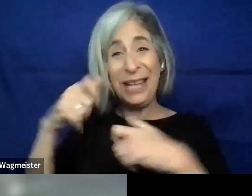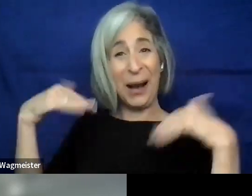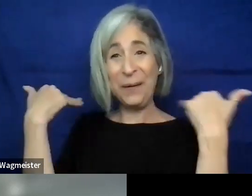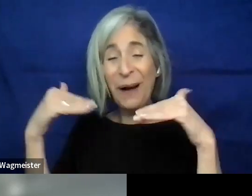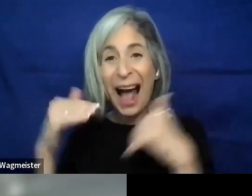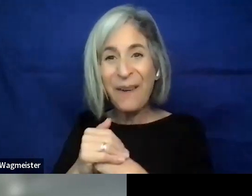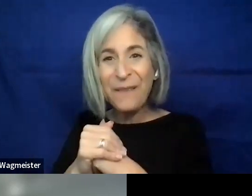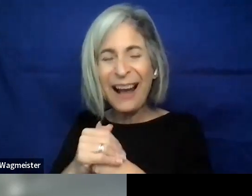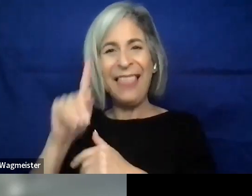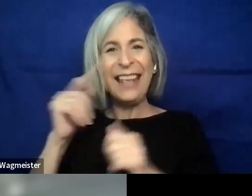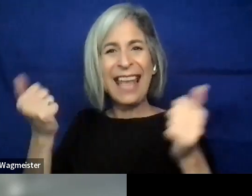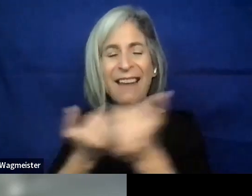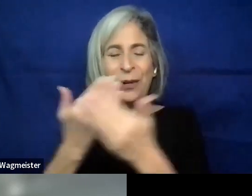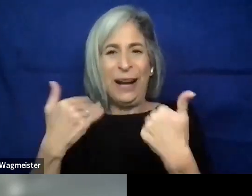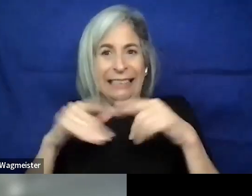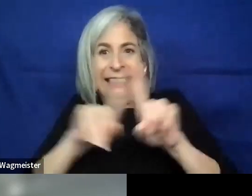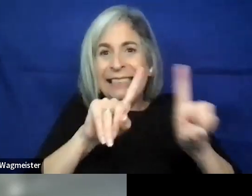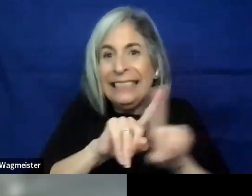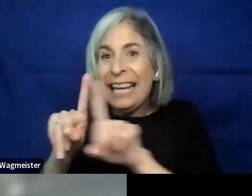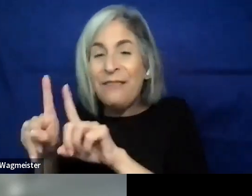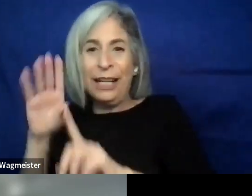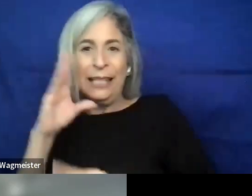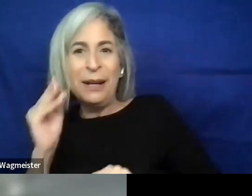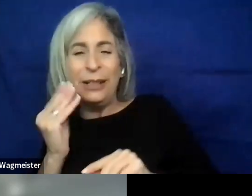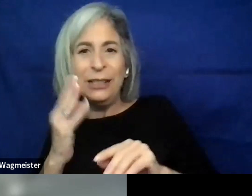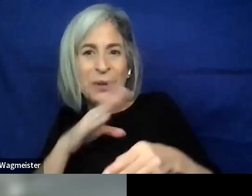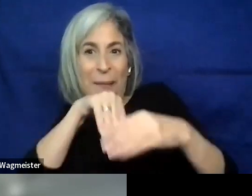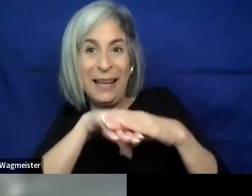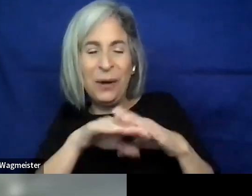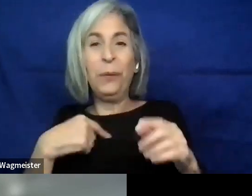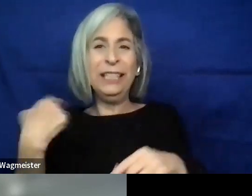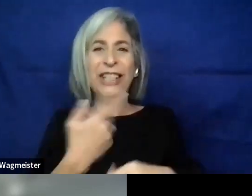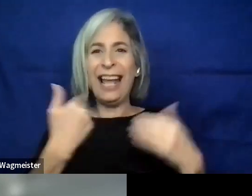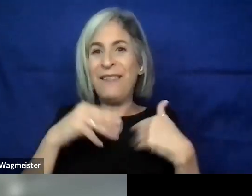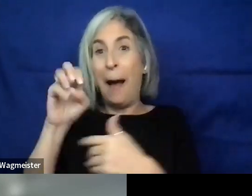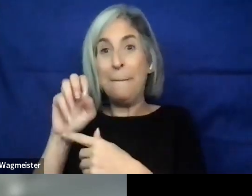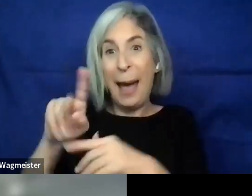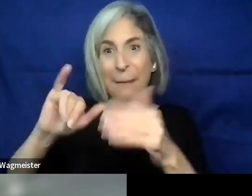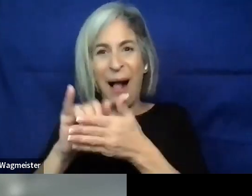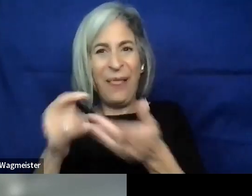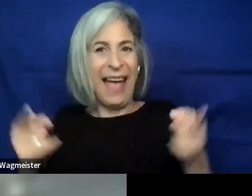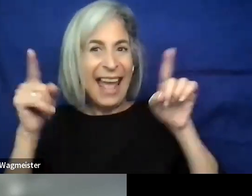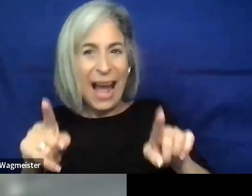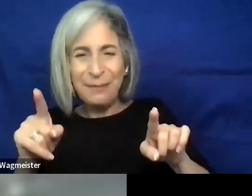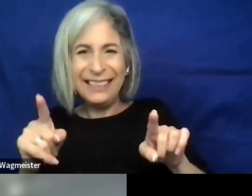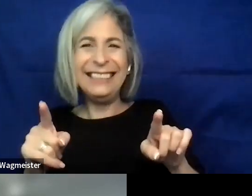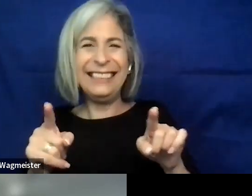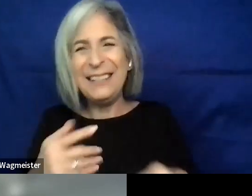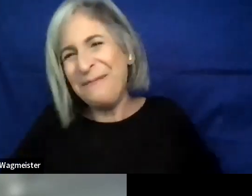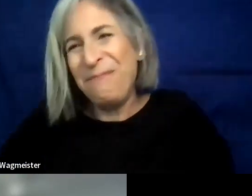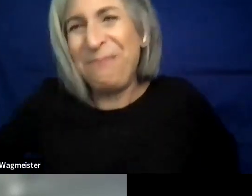I think everybody comes in on in different pathways. We should we should have a some type of a map of how that how people come in.